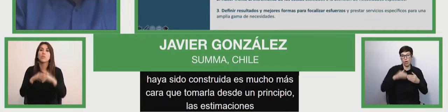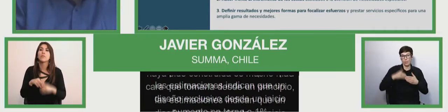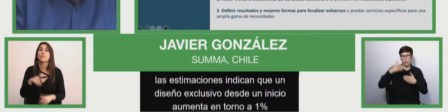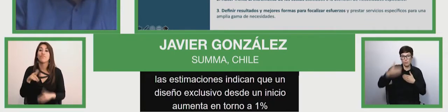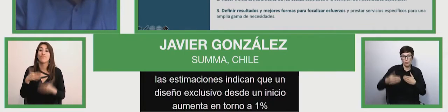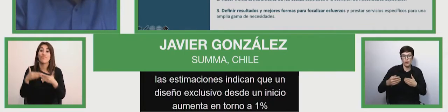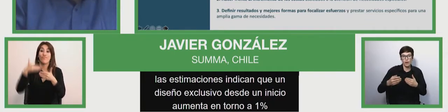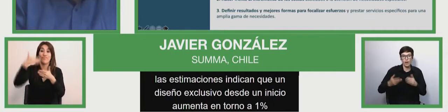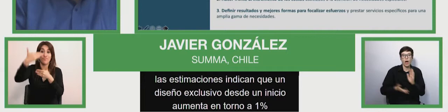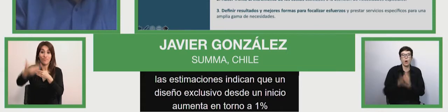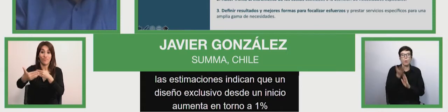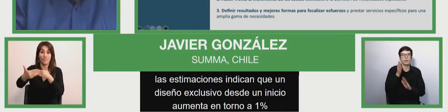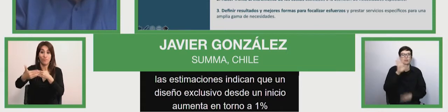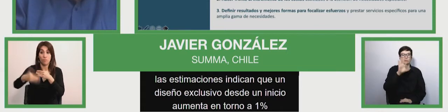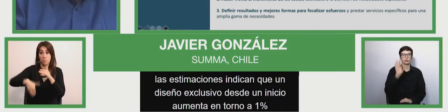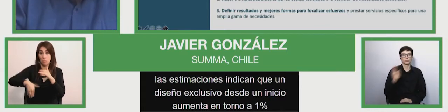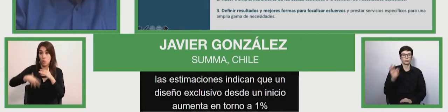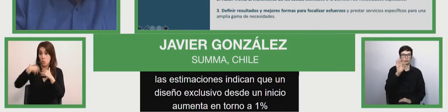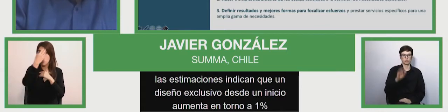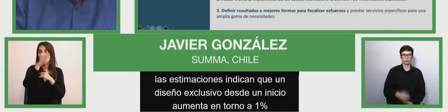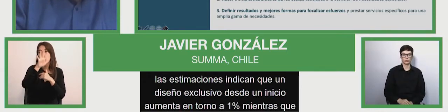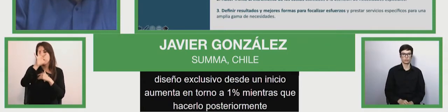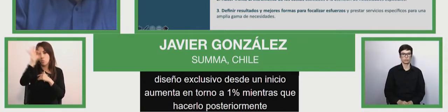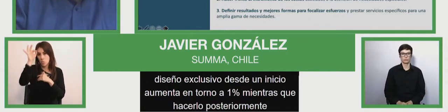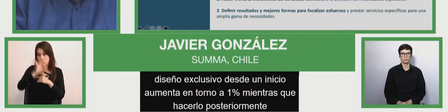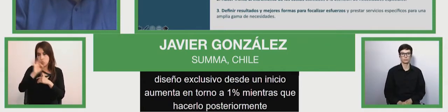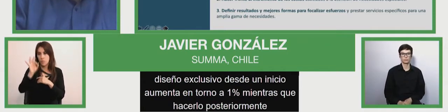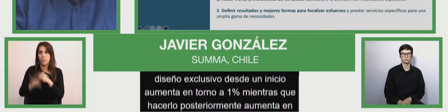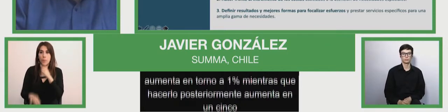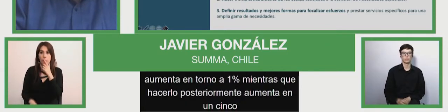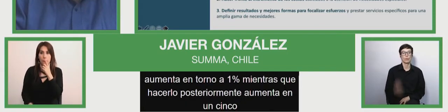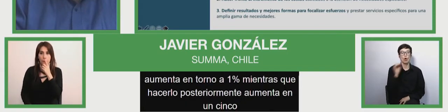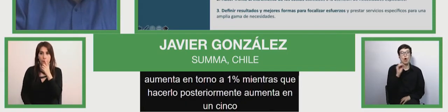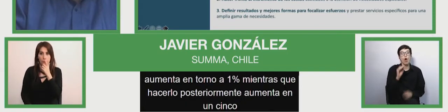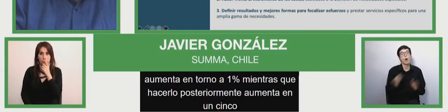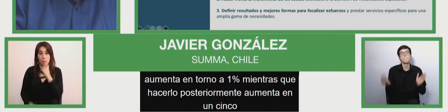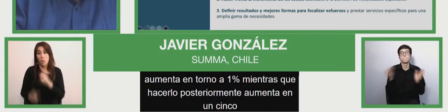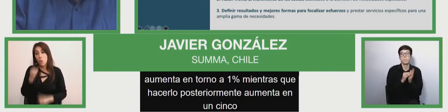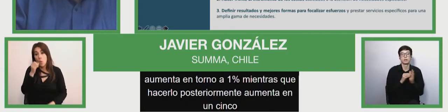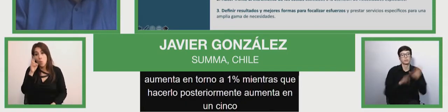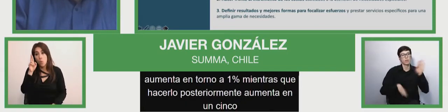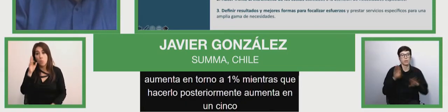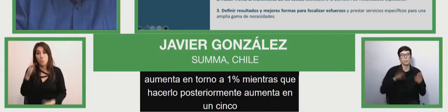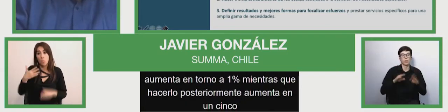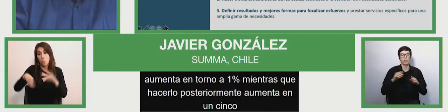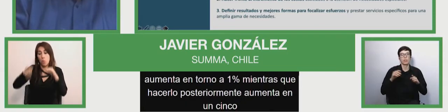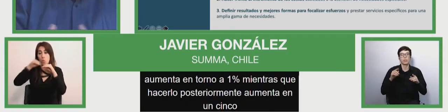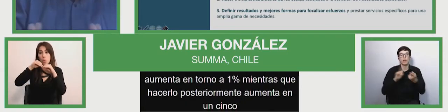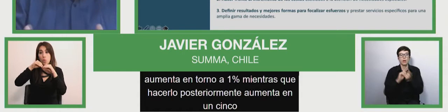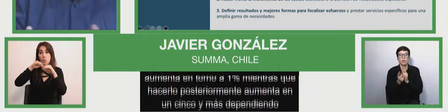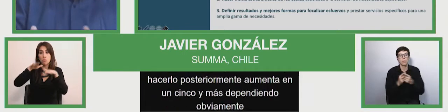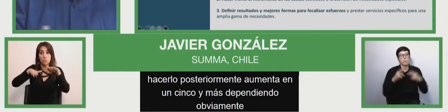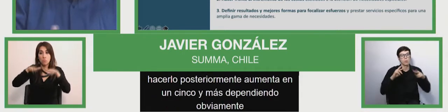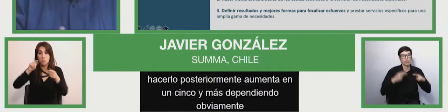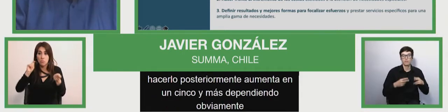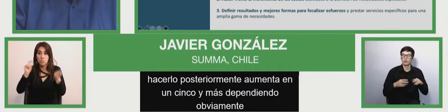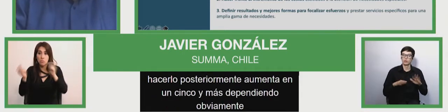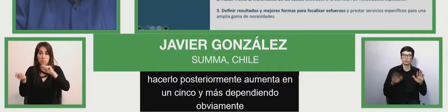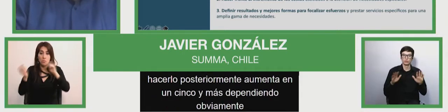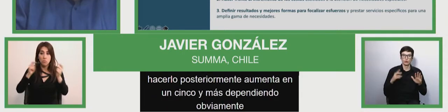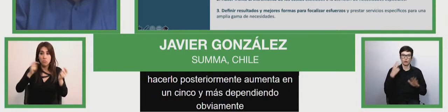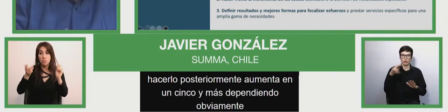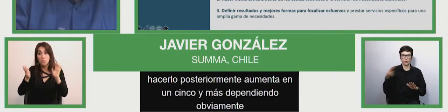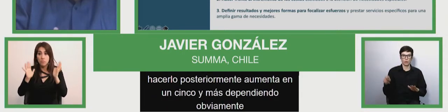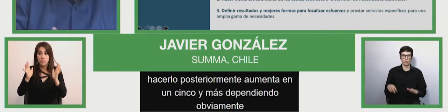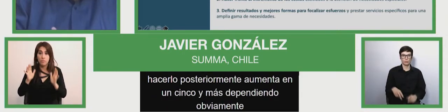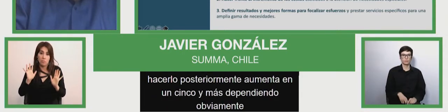5% of construction costs. So there are three challenges here, and I